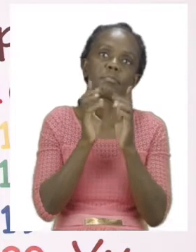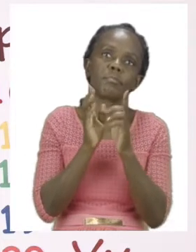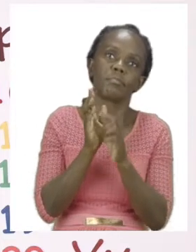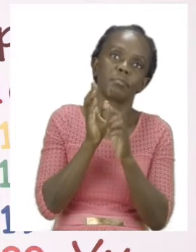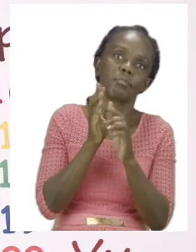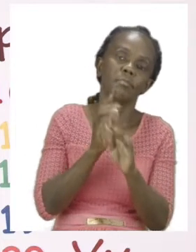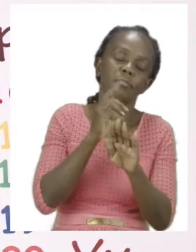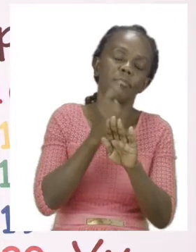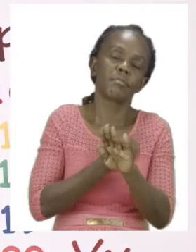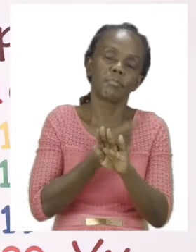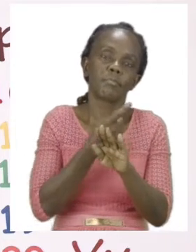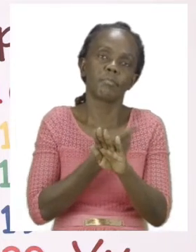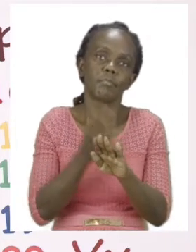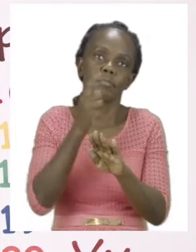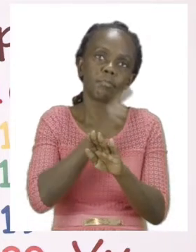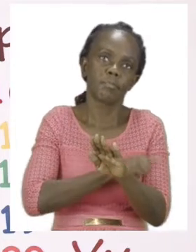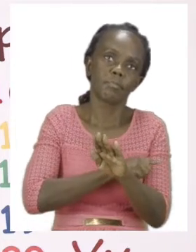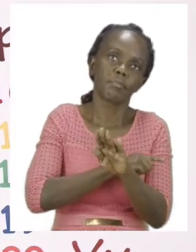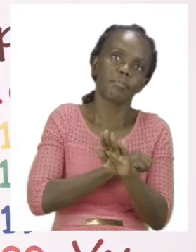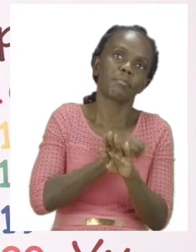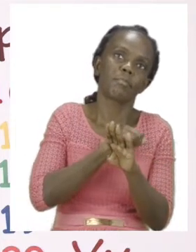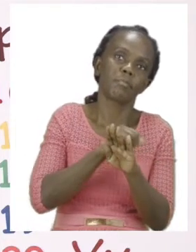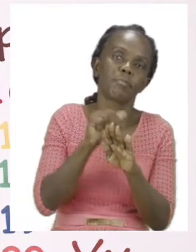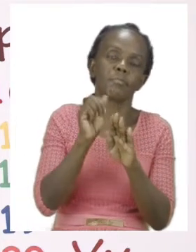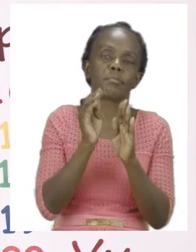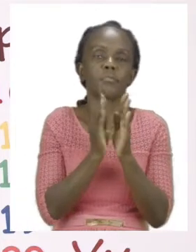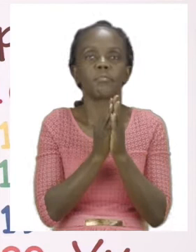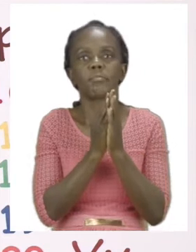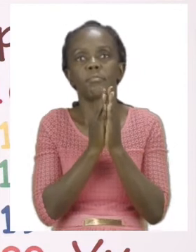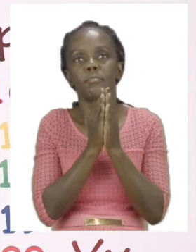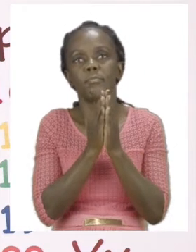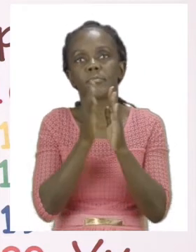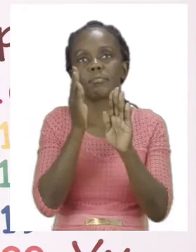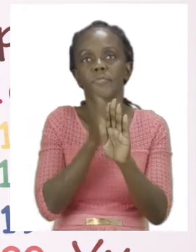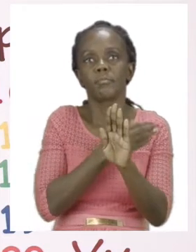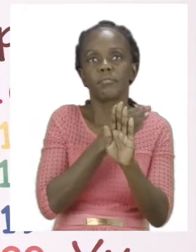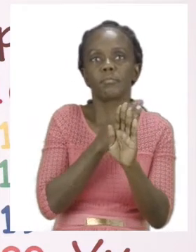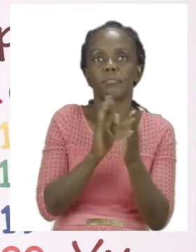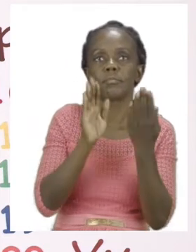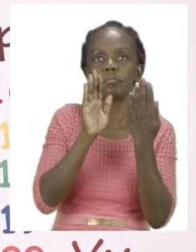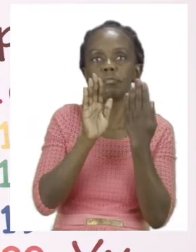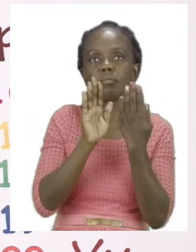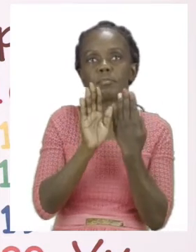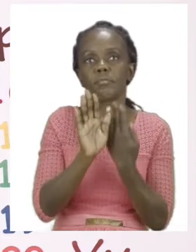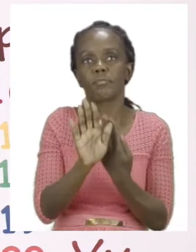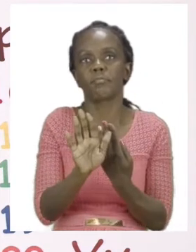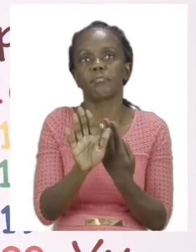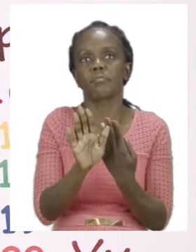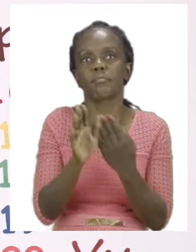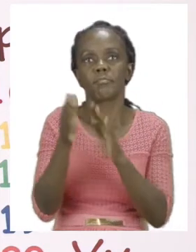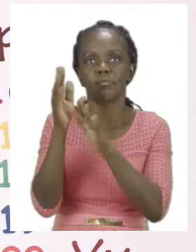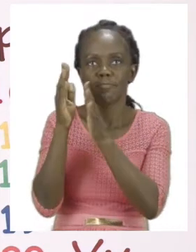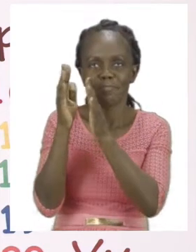Sanitize every day so the germs can stay away.